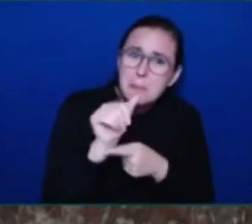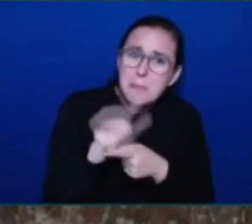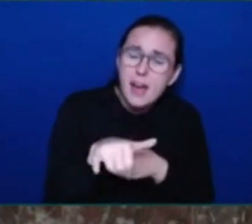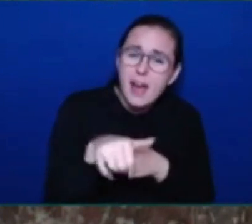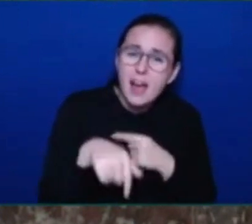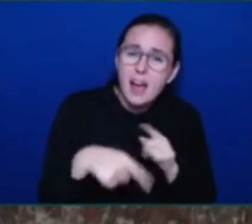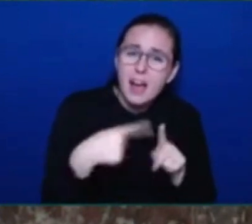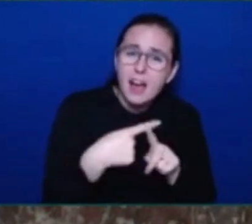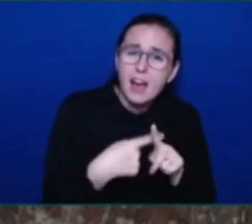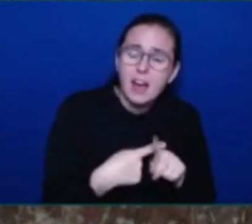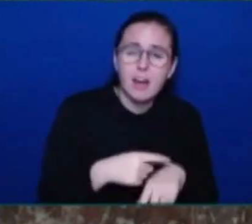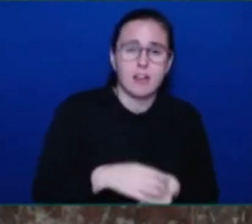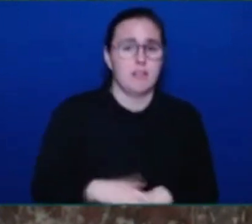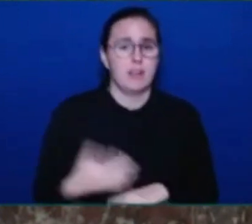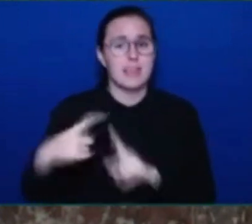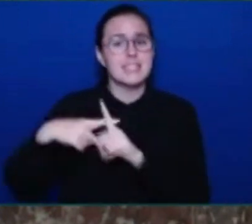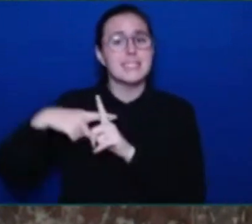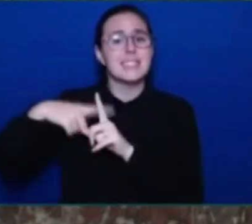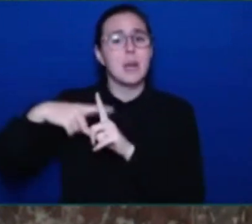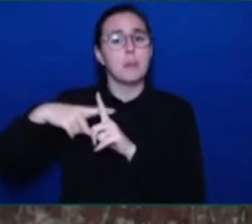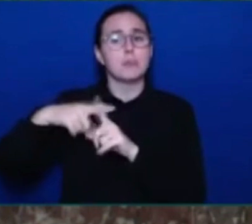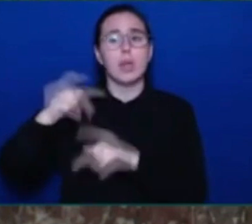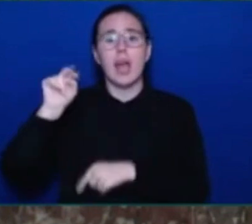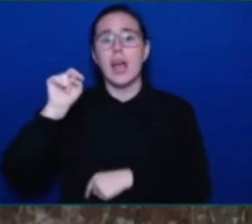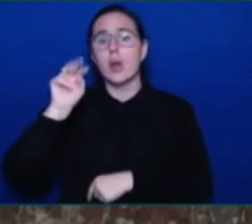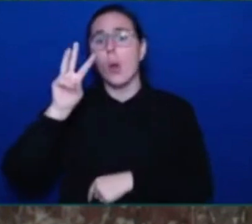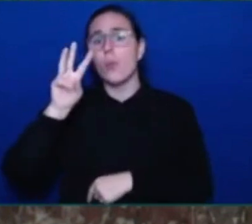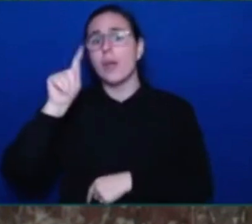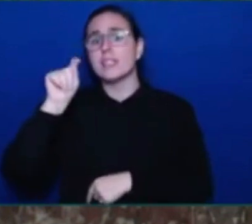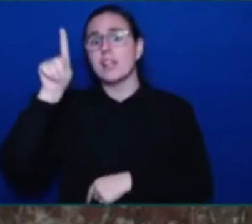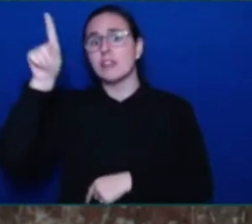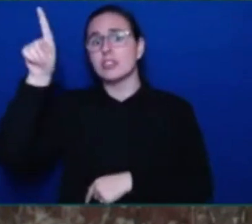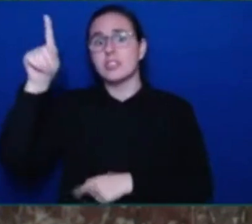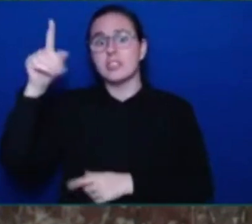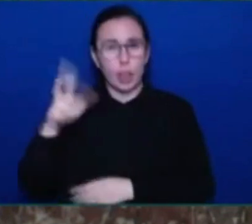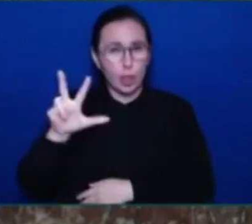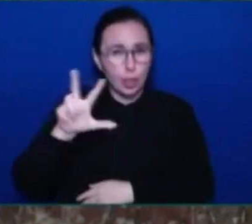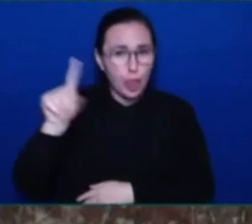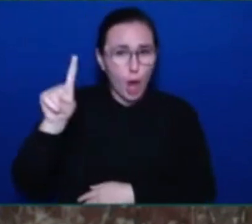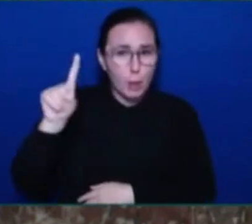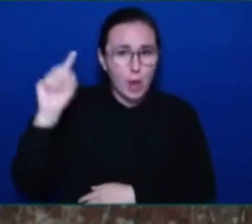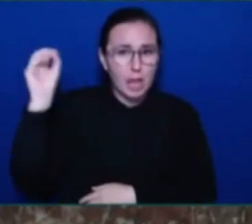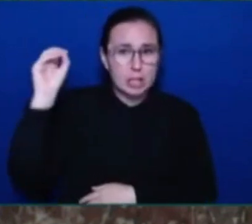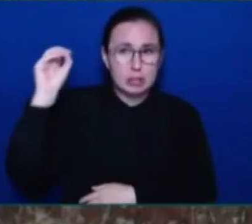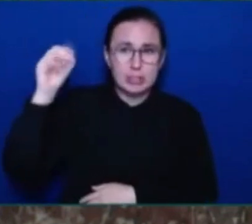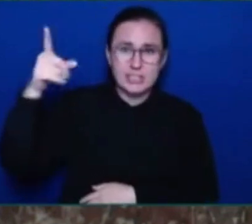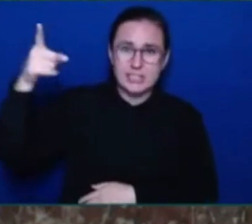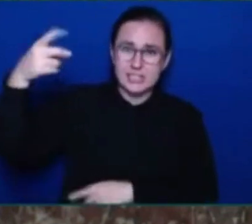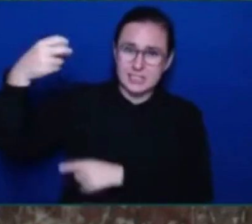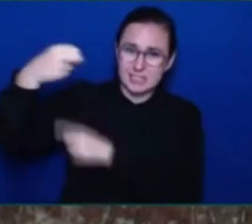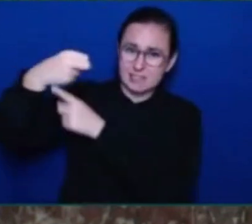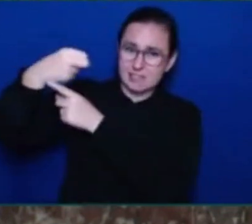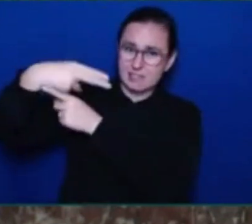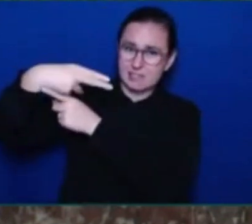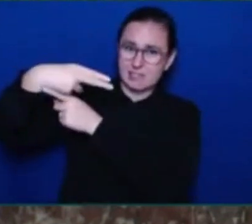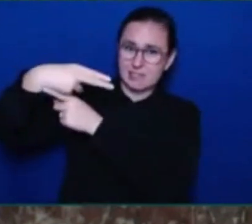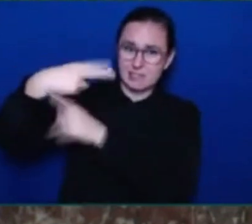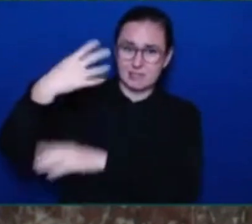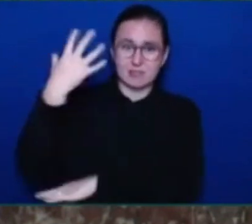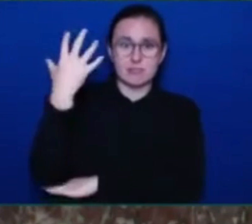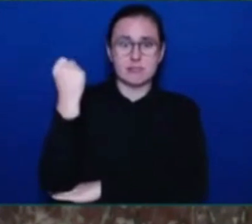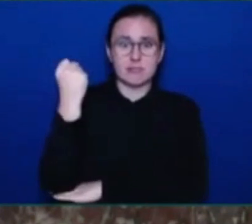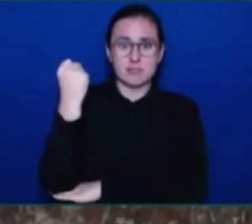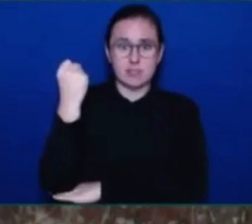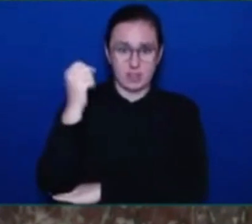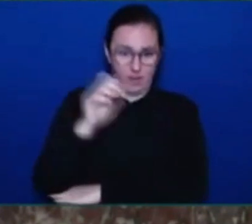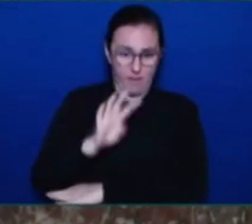Territories, beating the previous record by 4 degrees. Across the ocean in Vietnam, see temperatures of